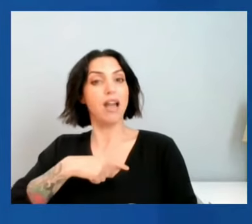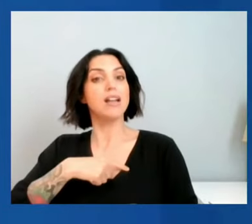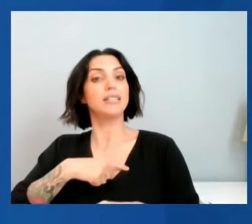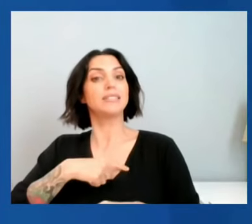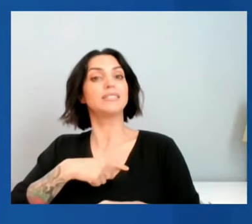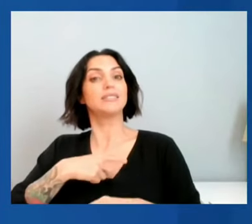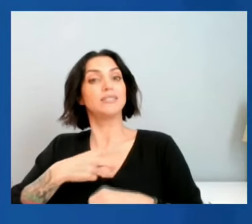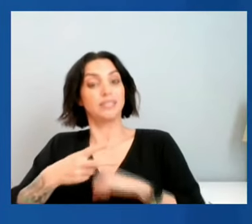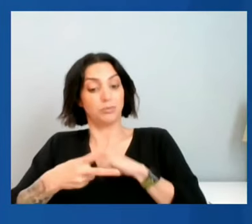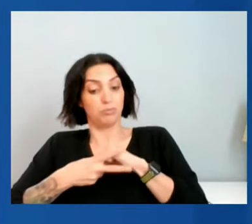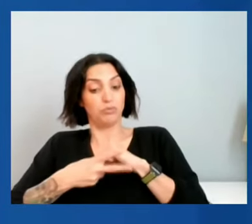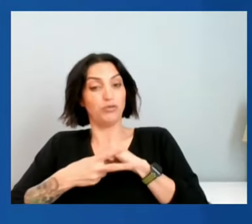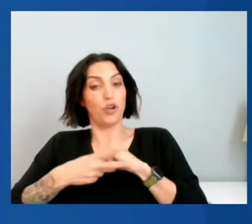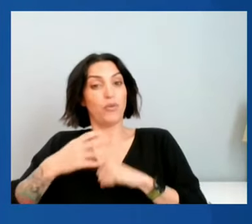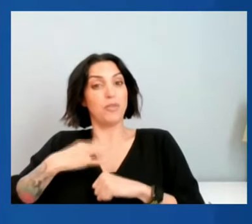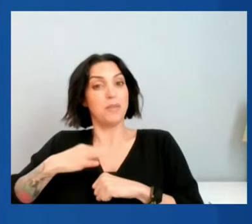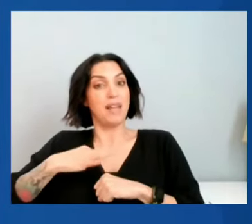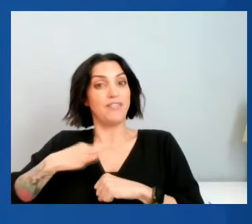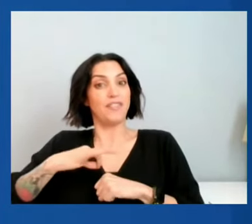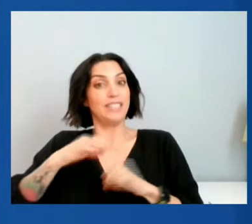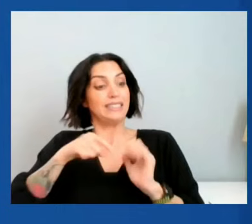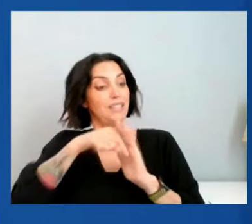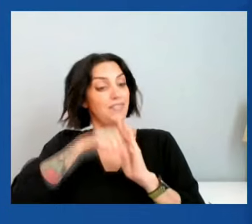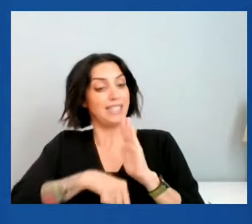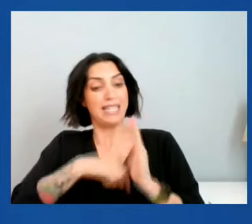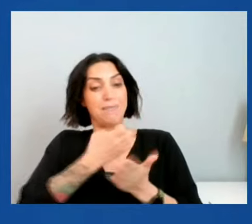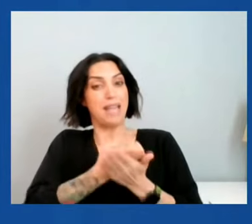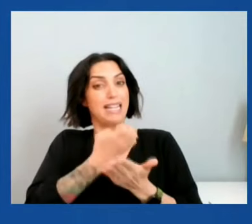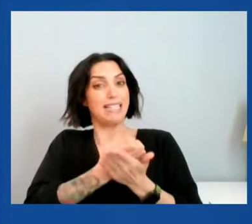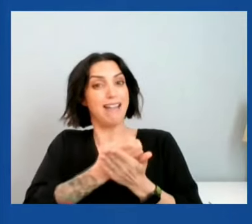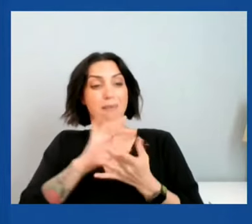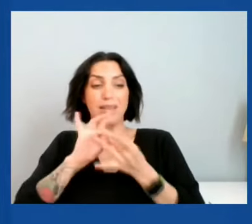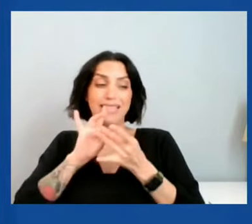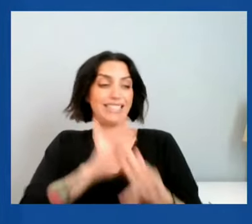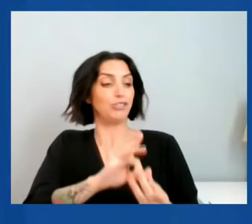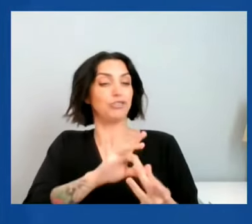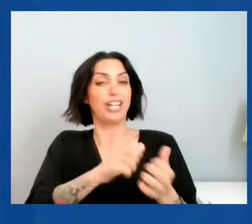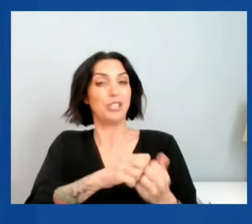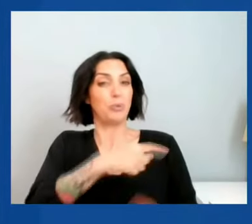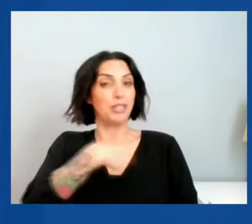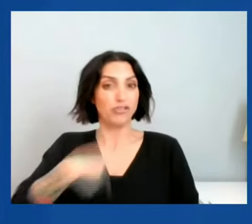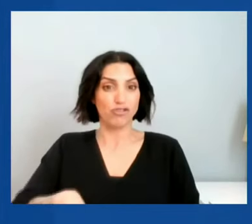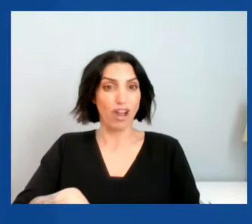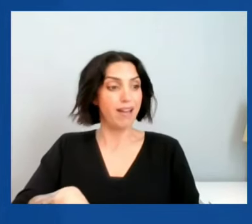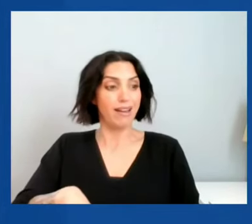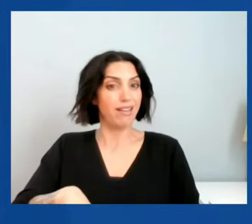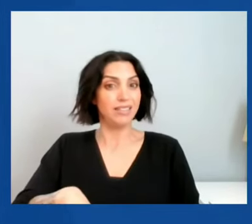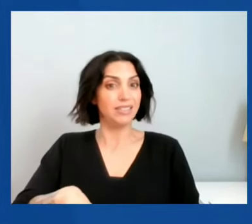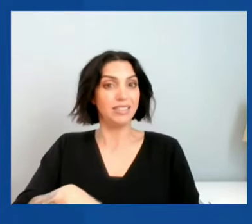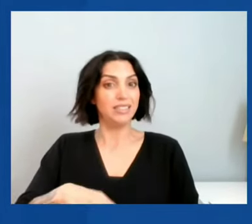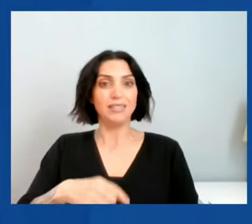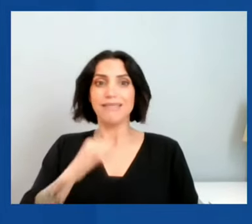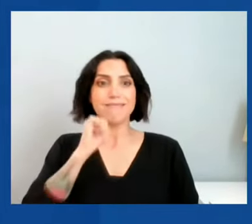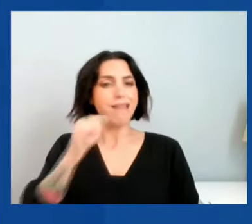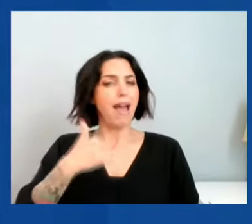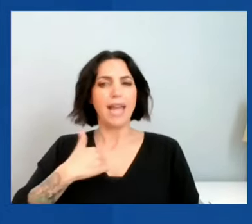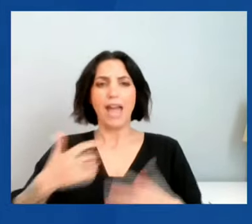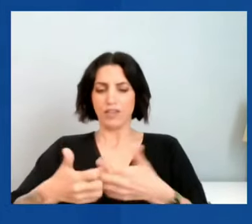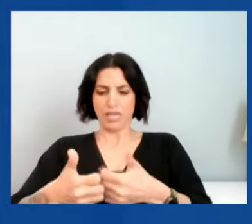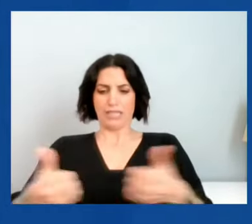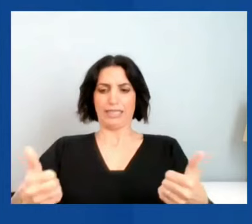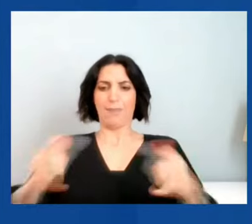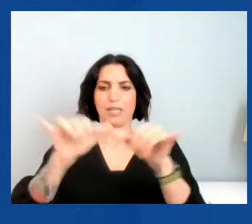of deep economic integration with China, not going to a bipolar world. But